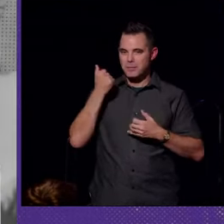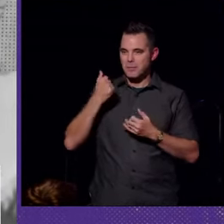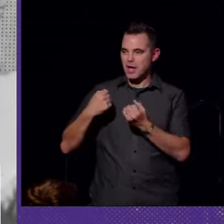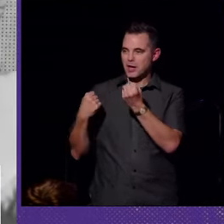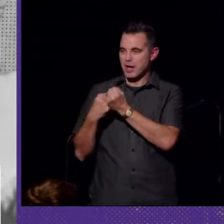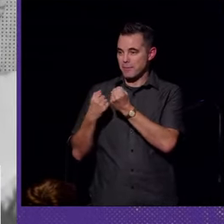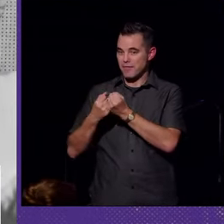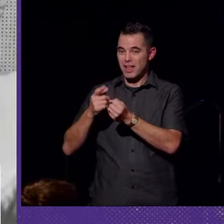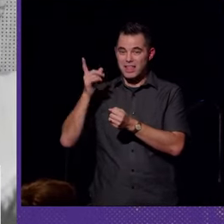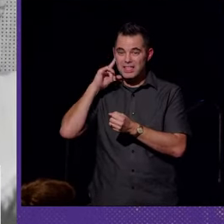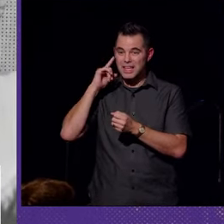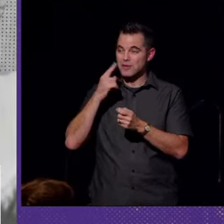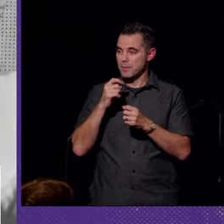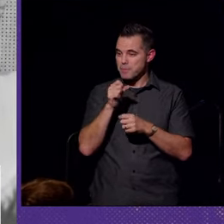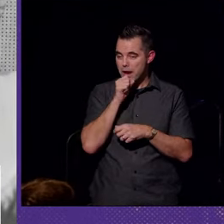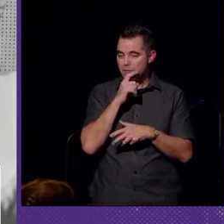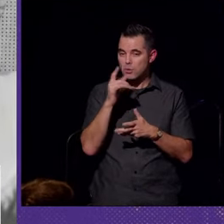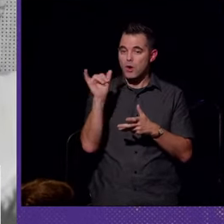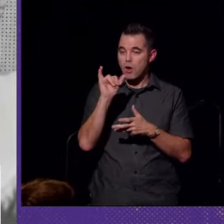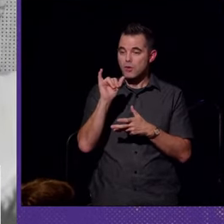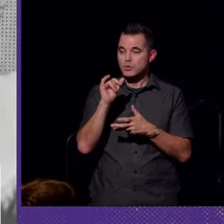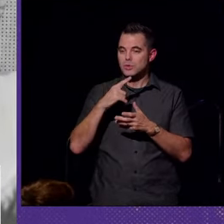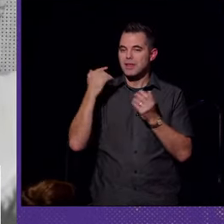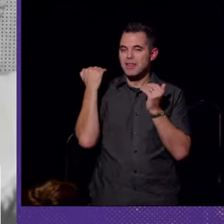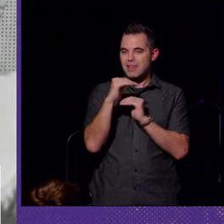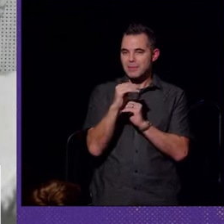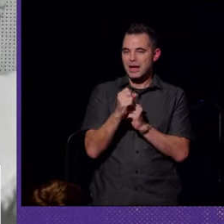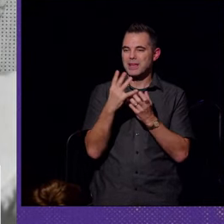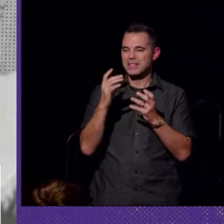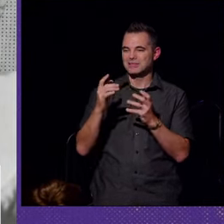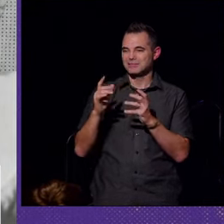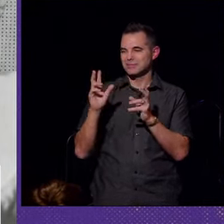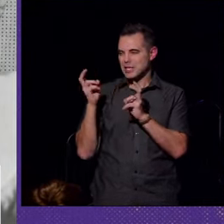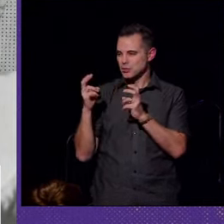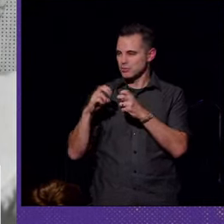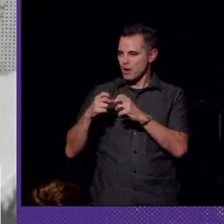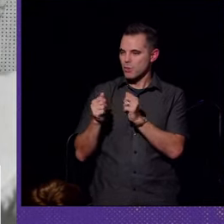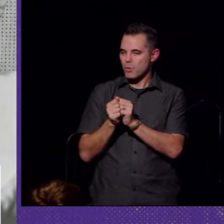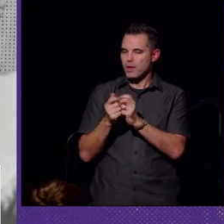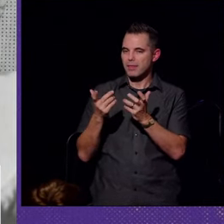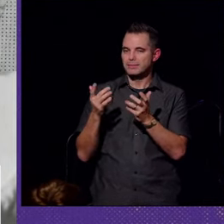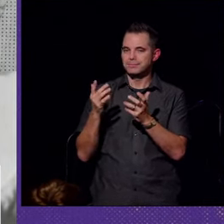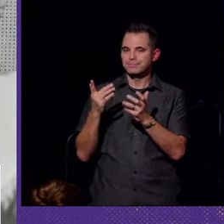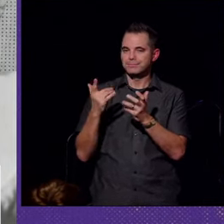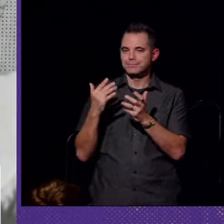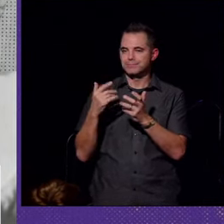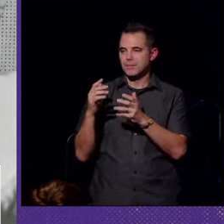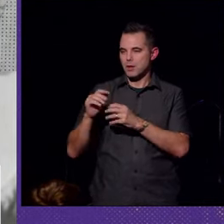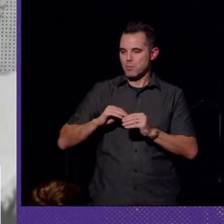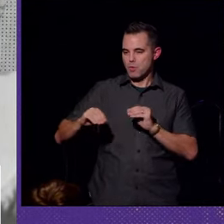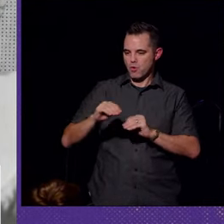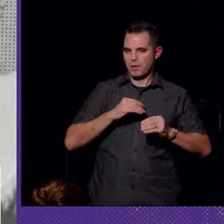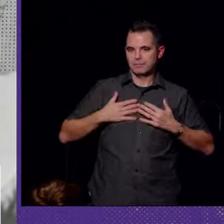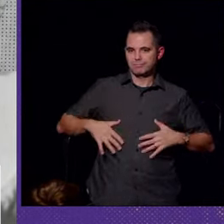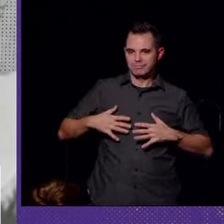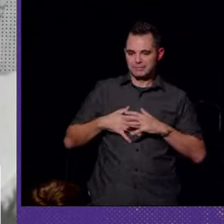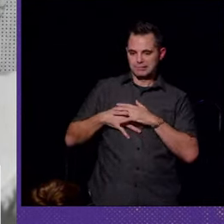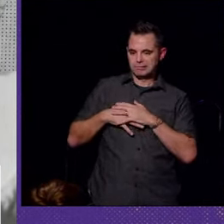to the microphone and which would also limit any issue they would have with the movement of their limbs.